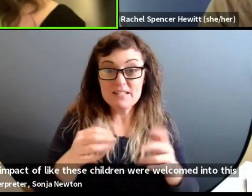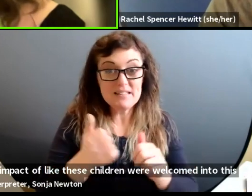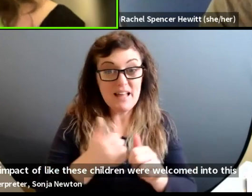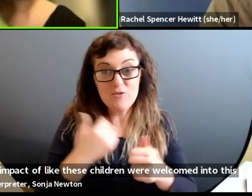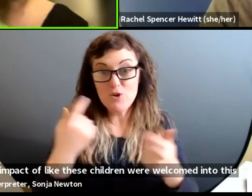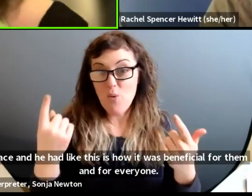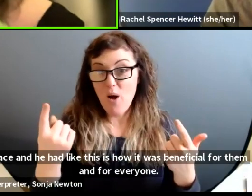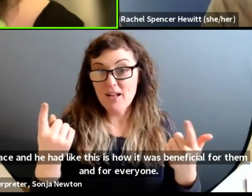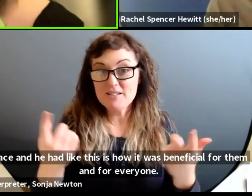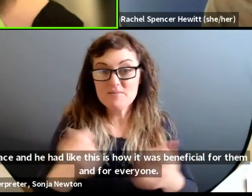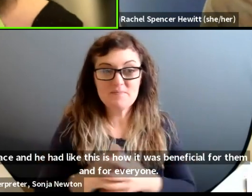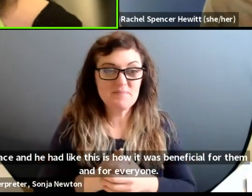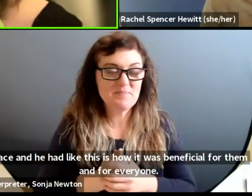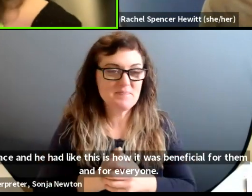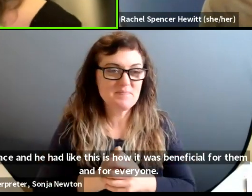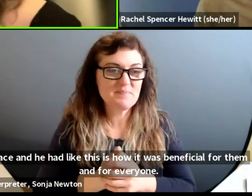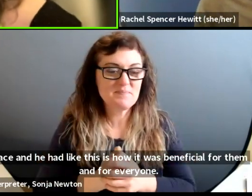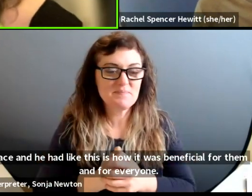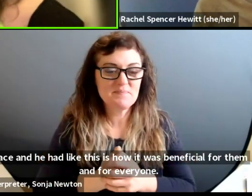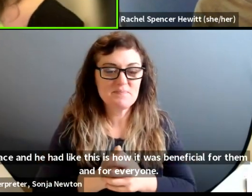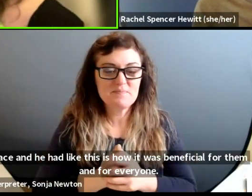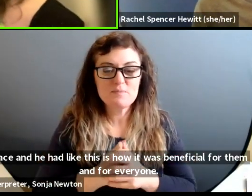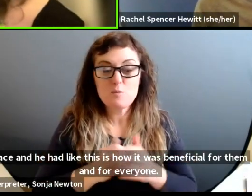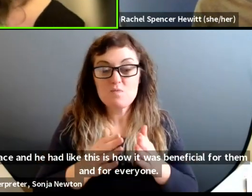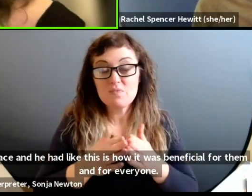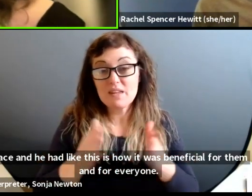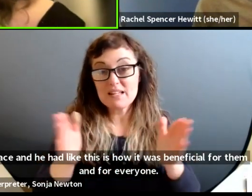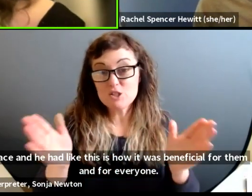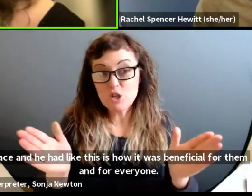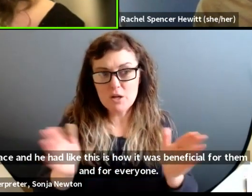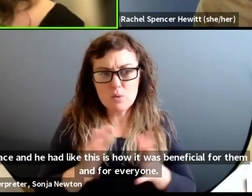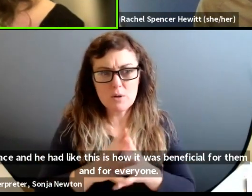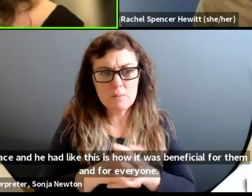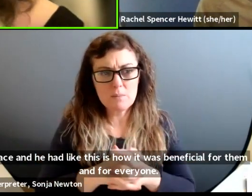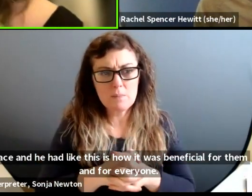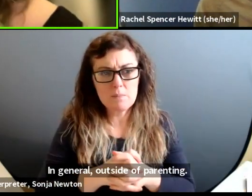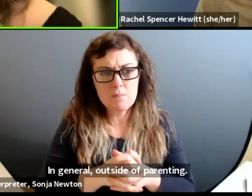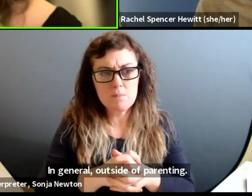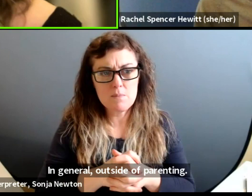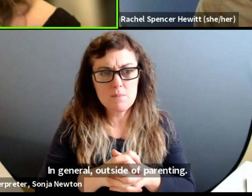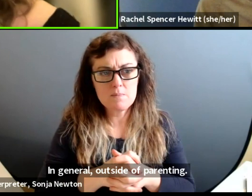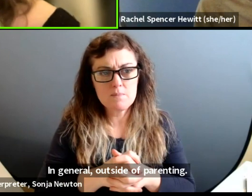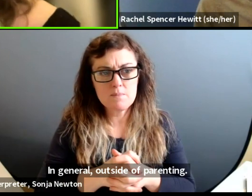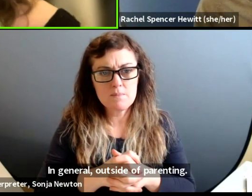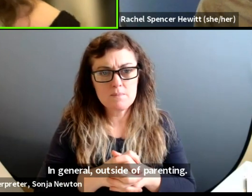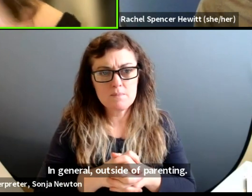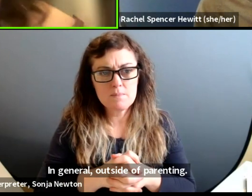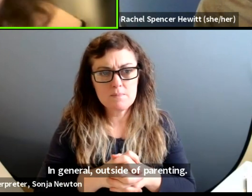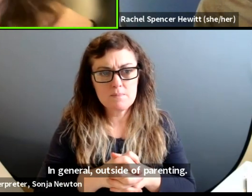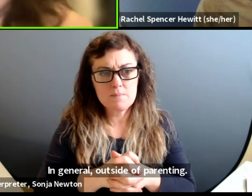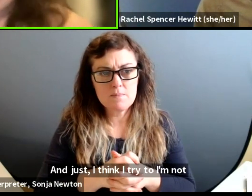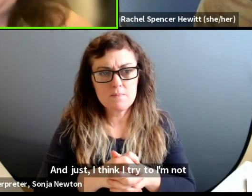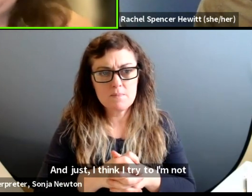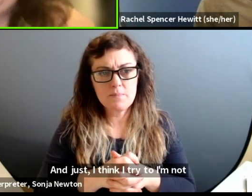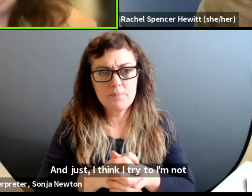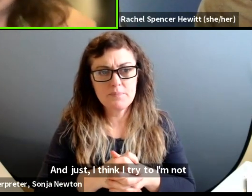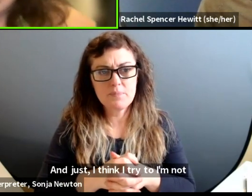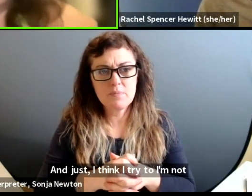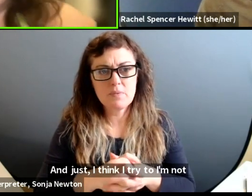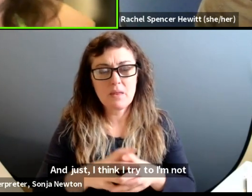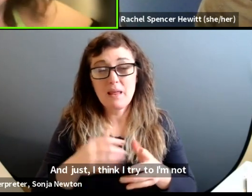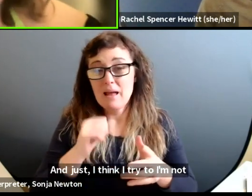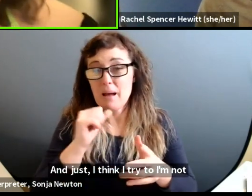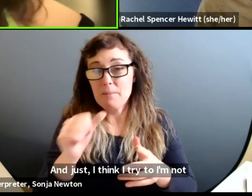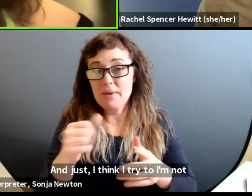Um, in general, outside of parenting, I just, I think, um, I try to, I'm not very good at it because I'm